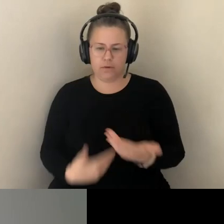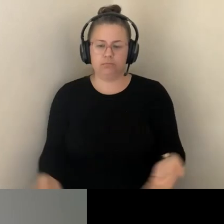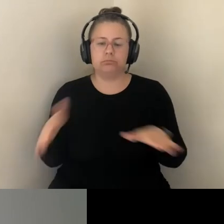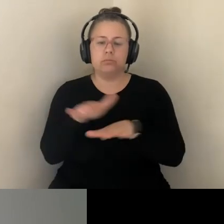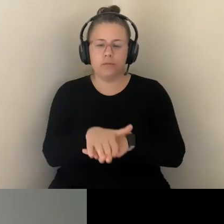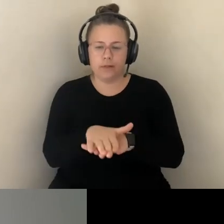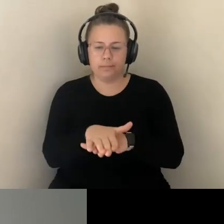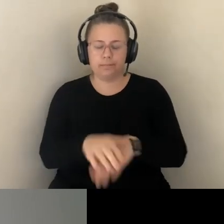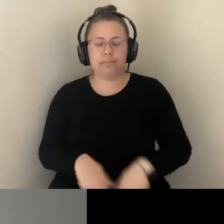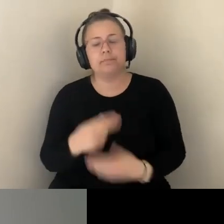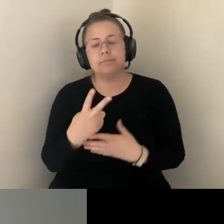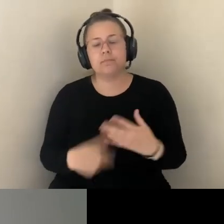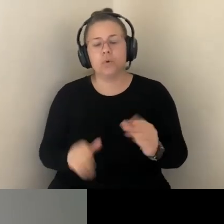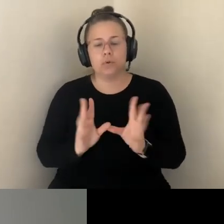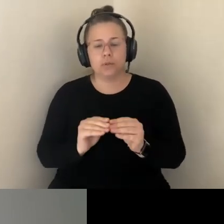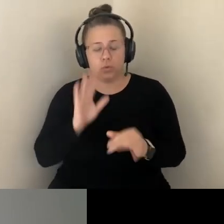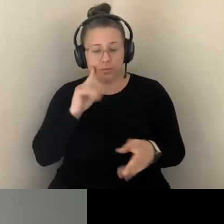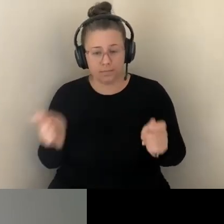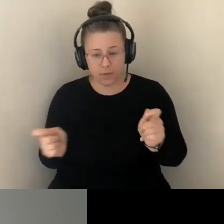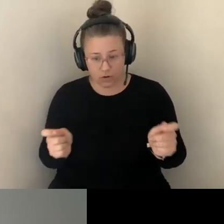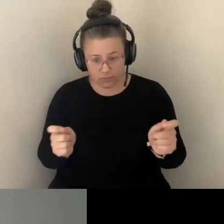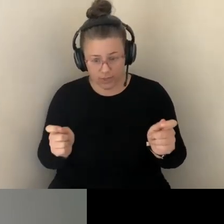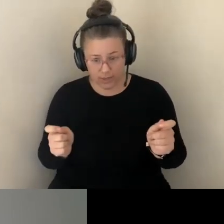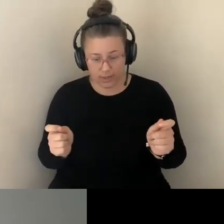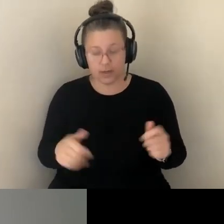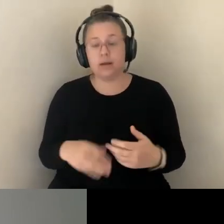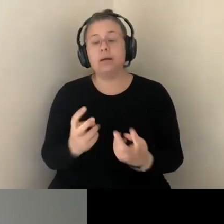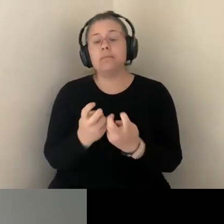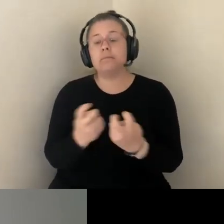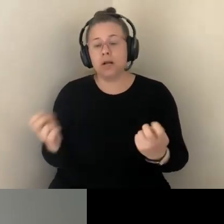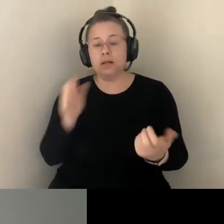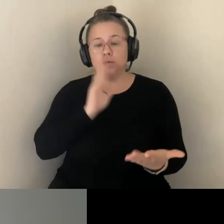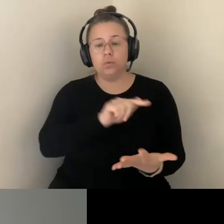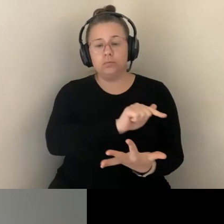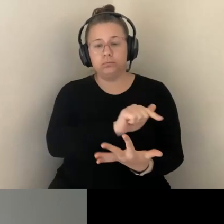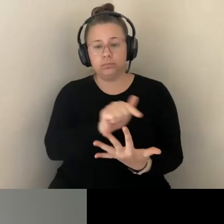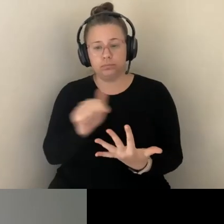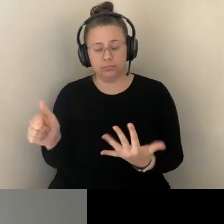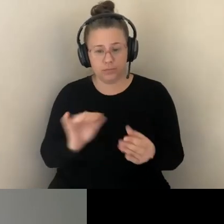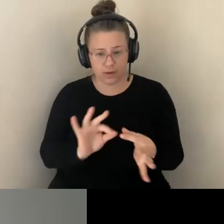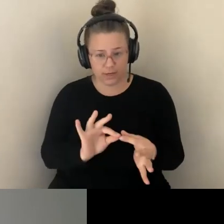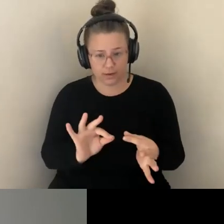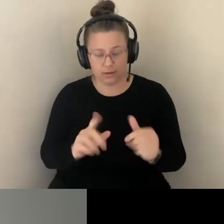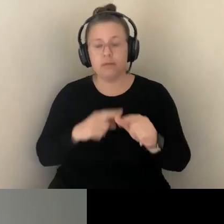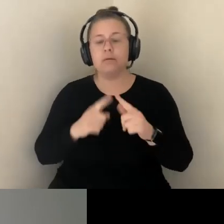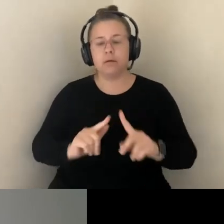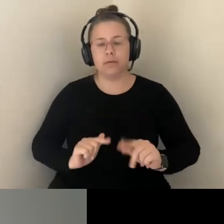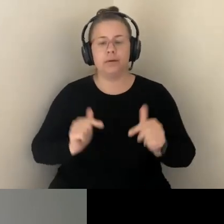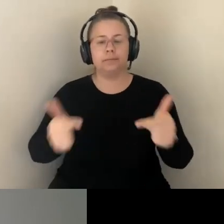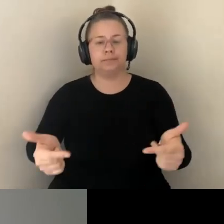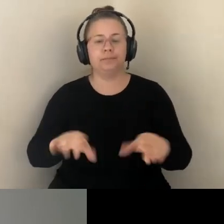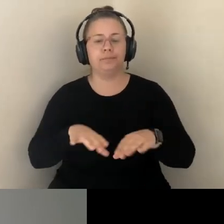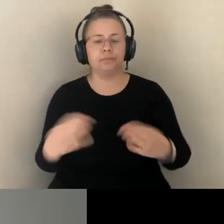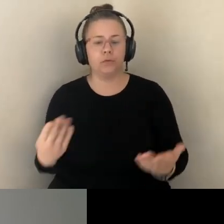DISCUSSION, AND WE'LL OPEN FOR AUDIENCE QUESTIONS. AS ERIC RIGHTLY NOTES, THE NHGRI